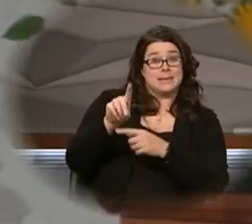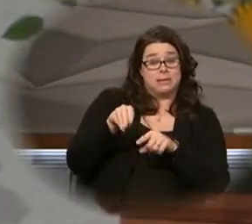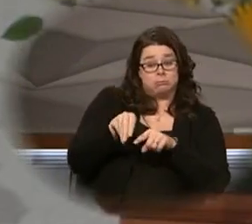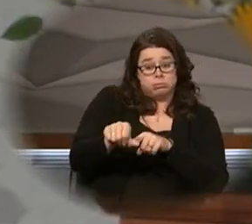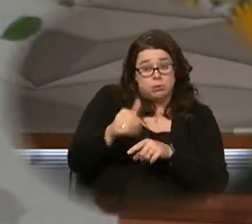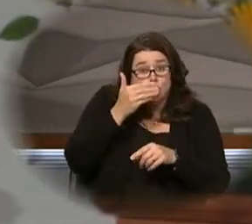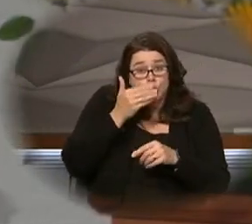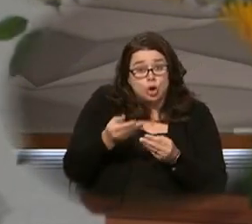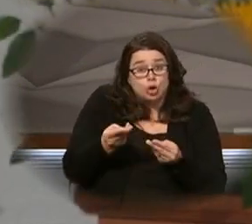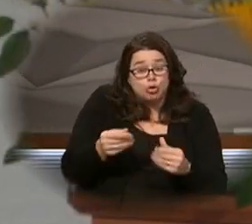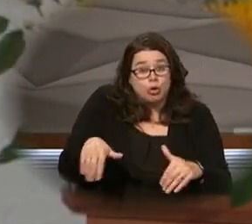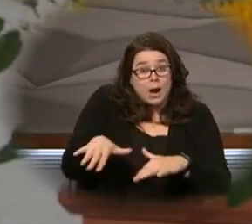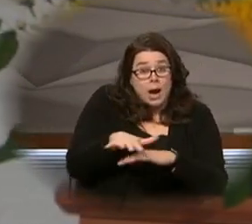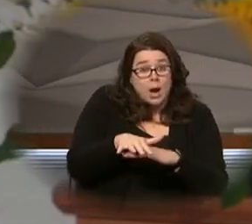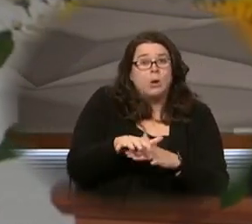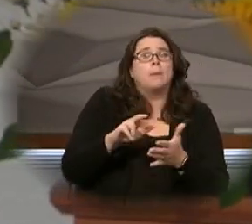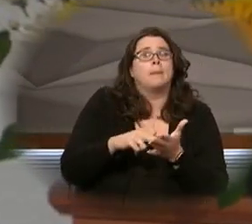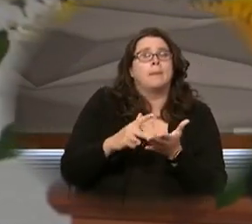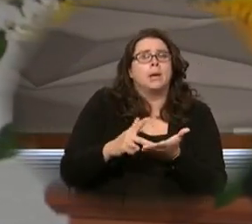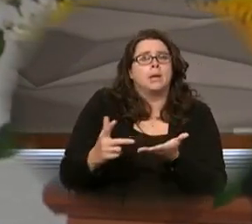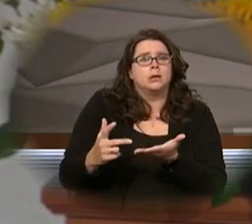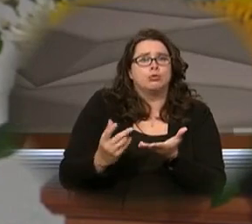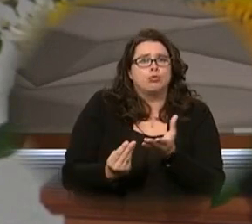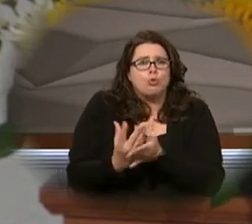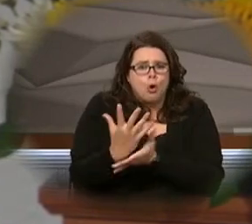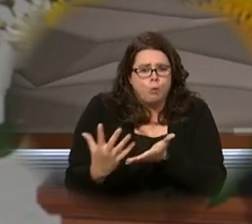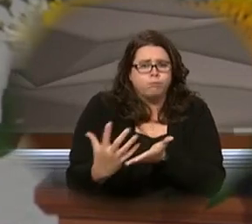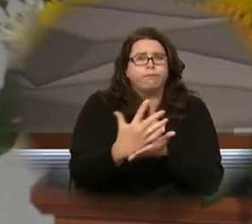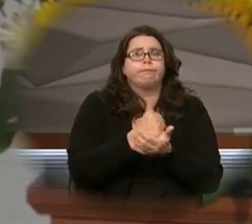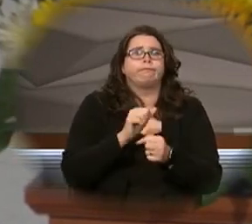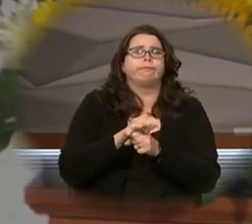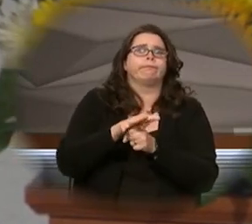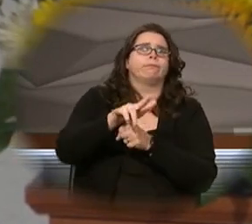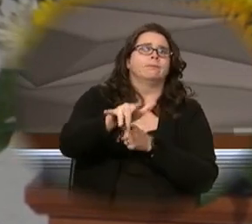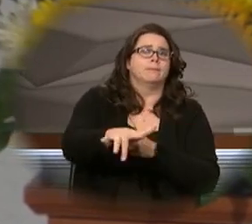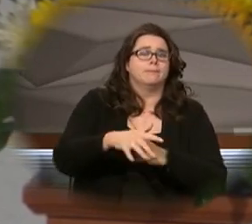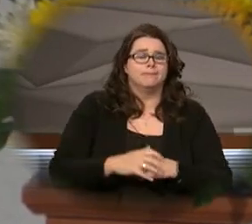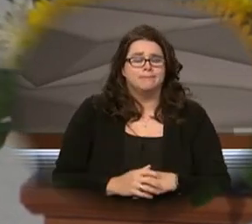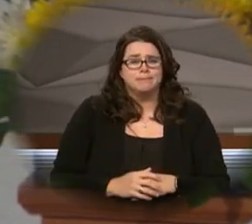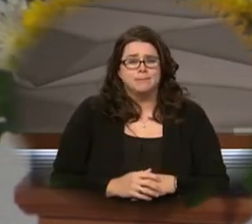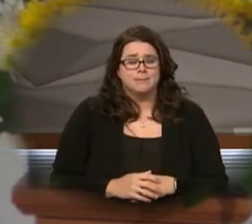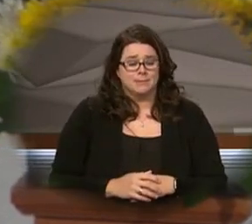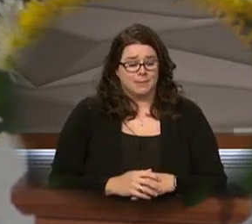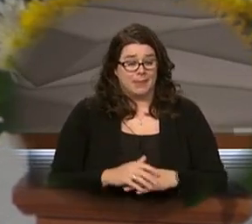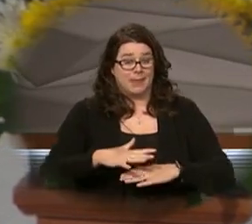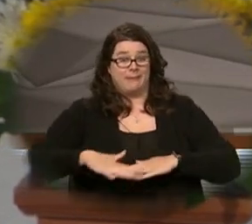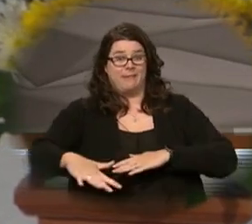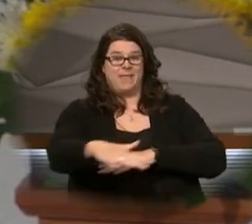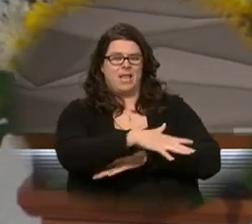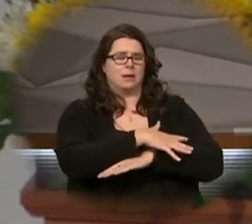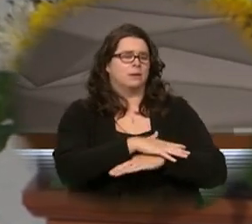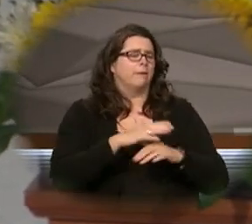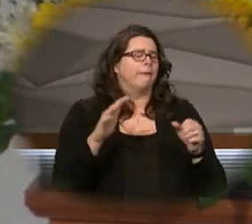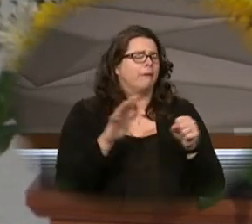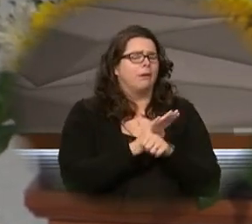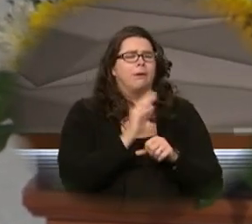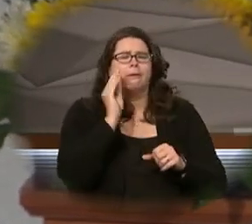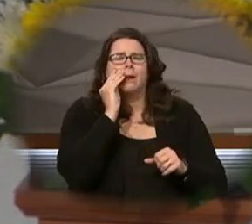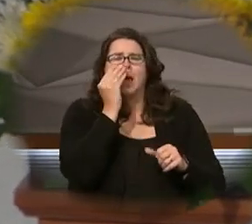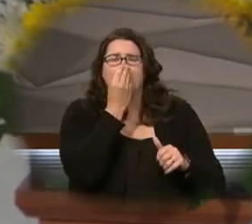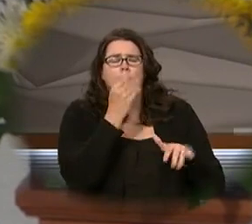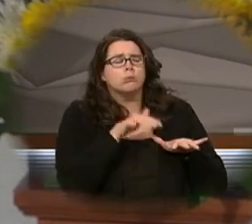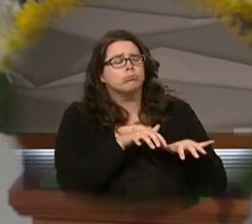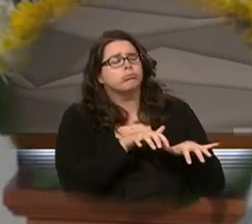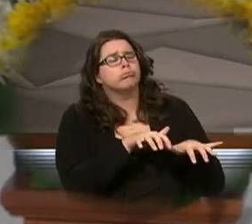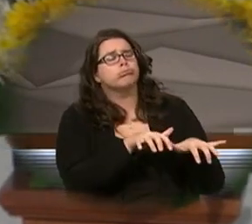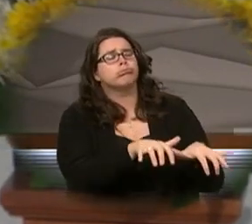falls on good ground will yield a fruitful harvest. The fields are garmented with flocks and the valleys